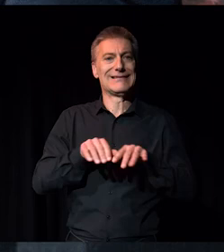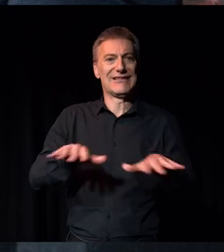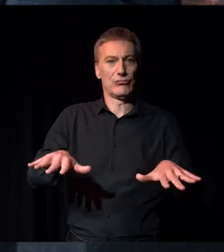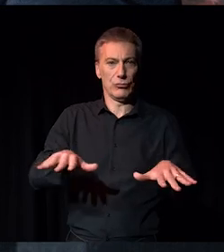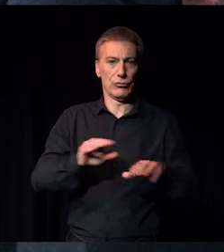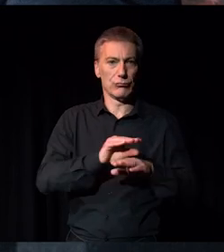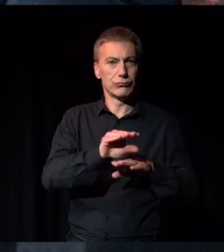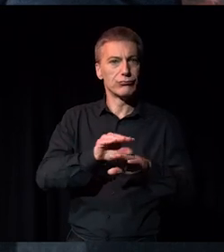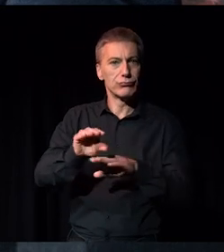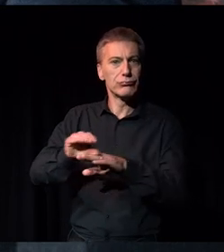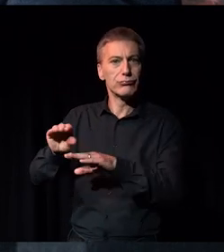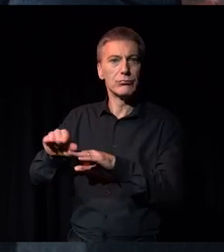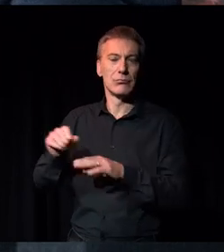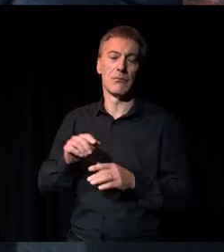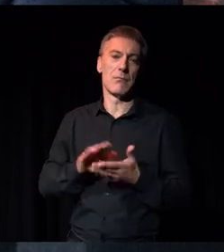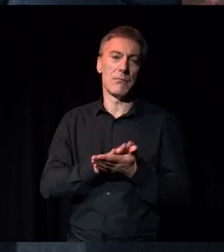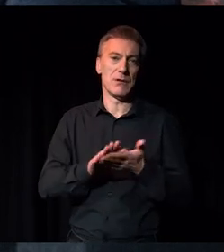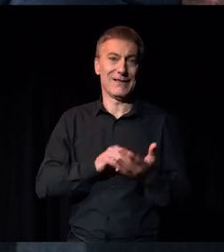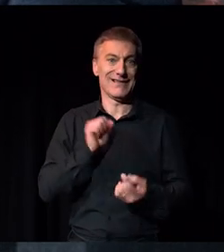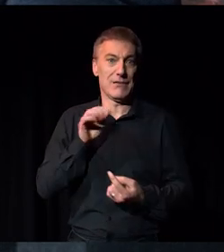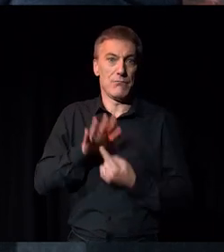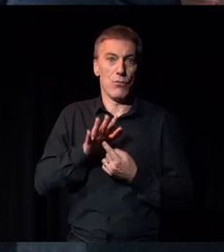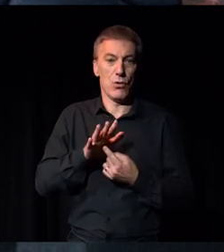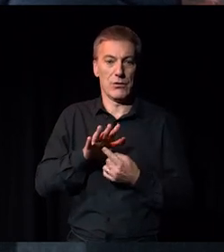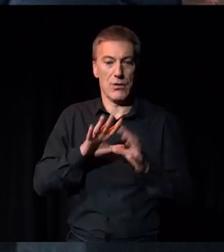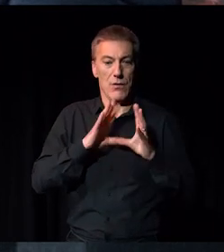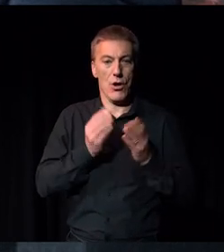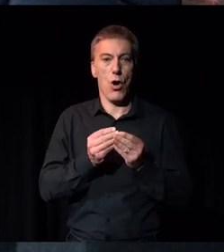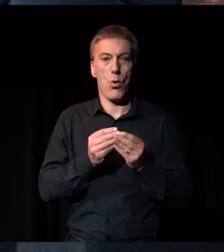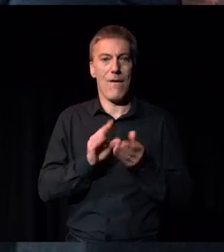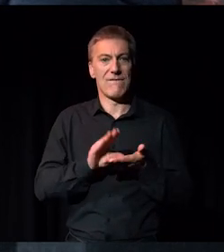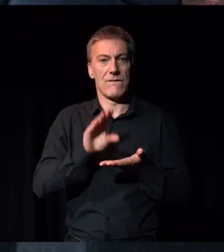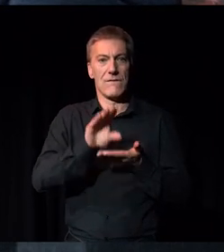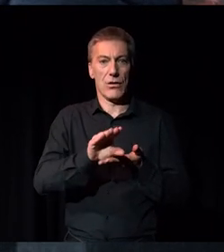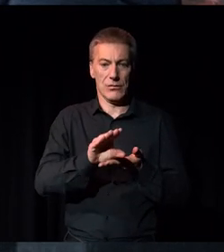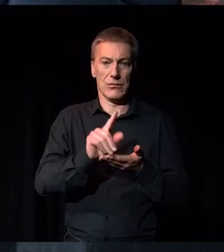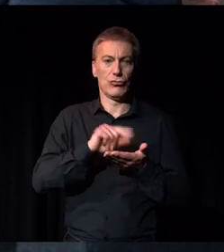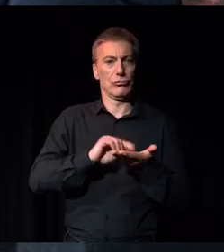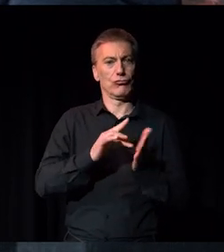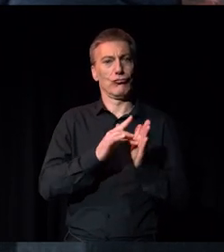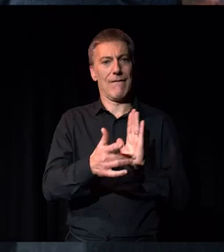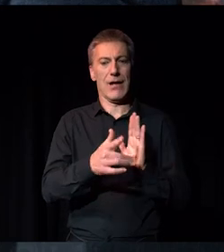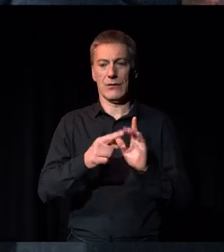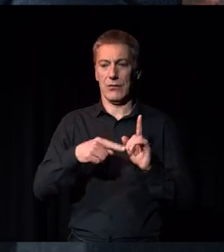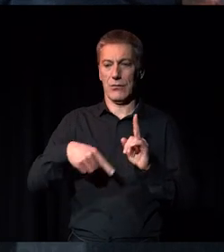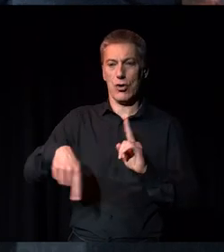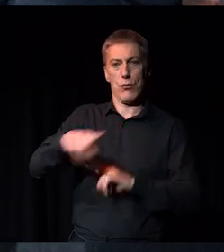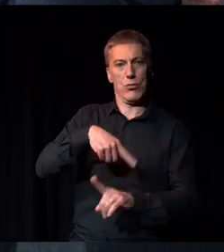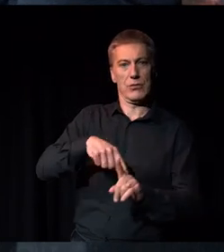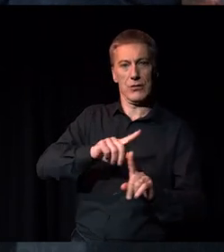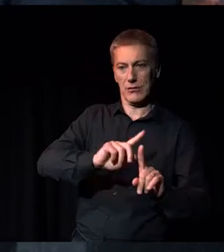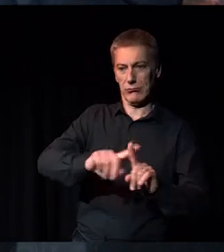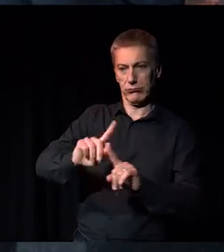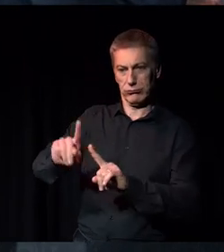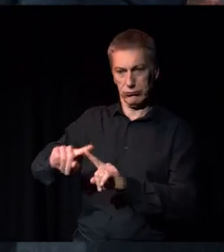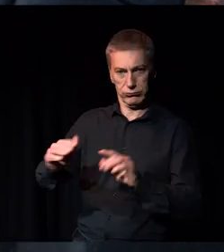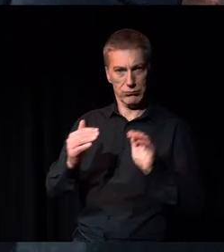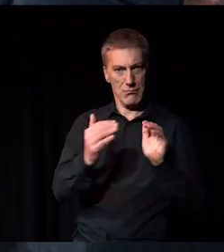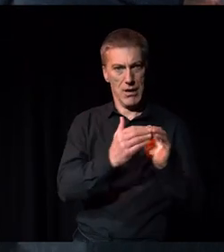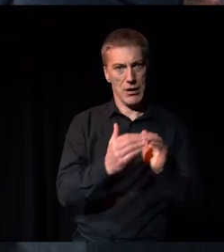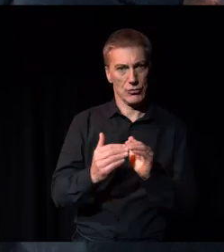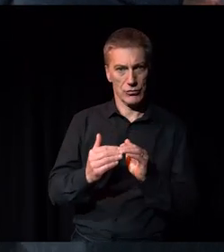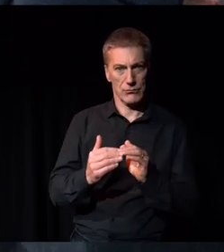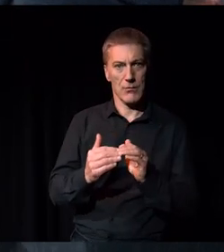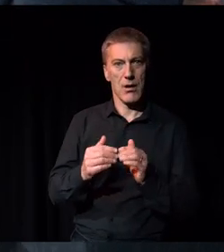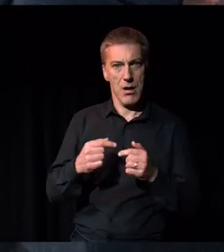essential for us to make sure that funding reflects the communities that we're there to serve. And from my perspective, from the